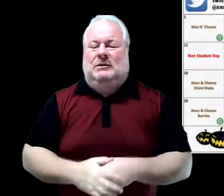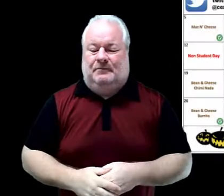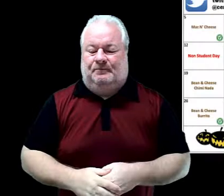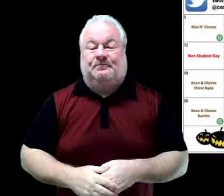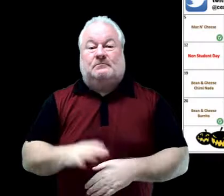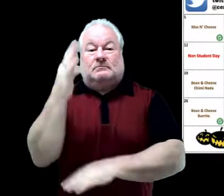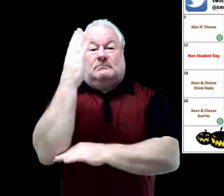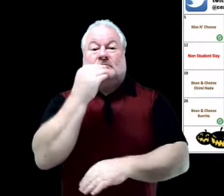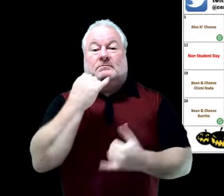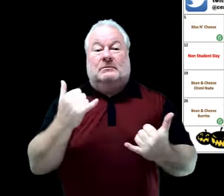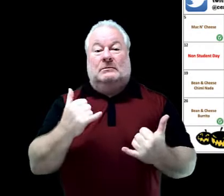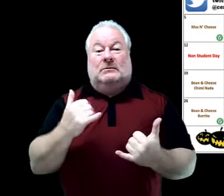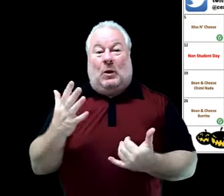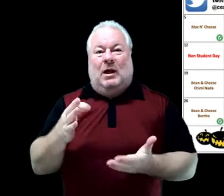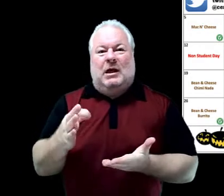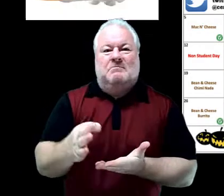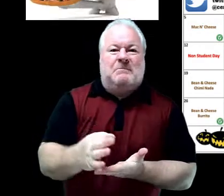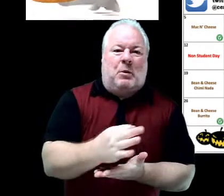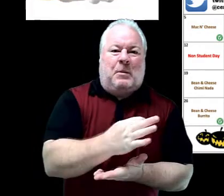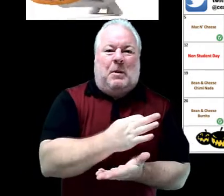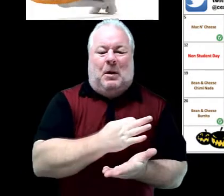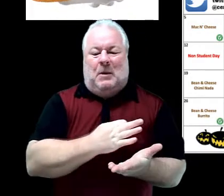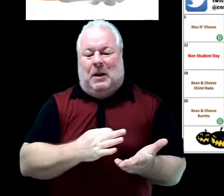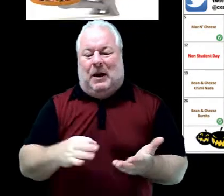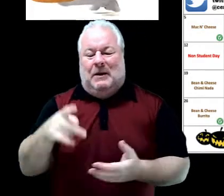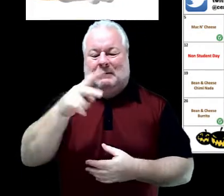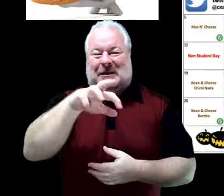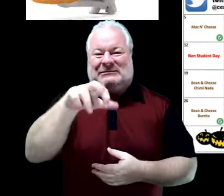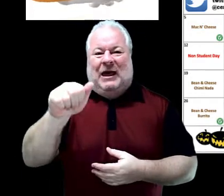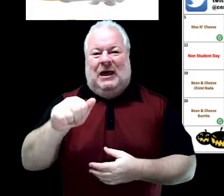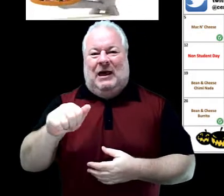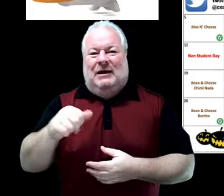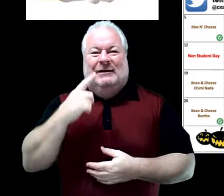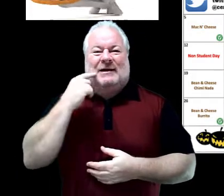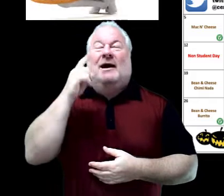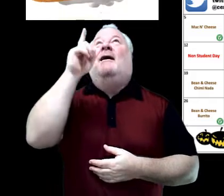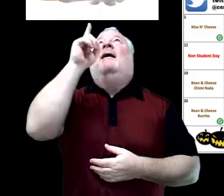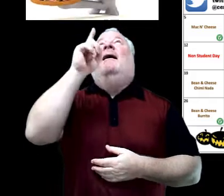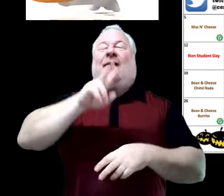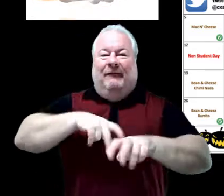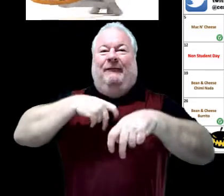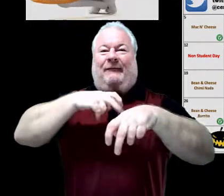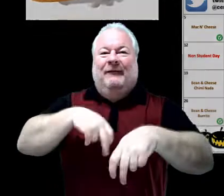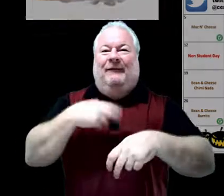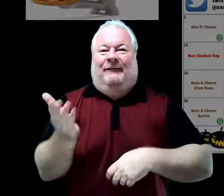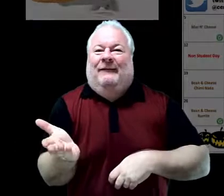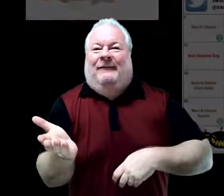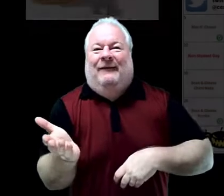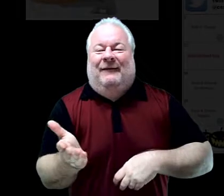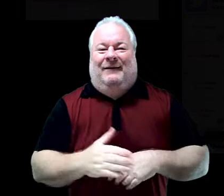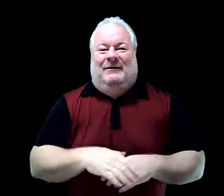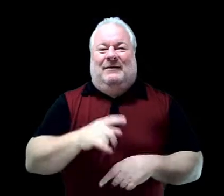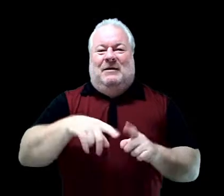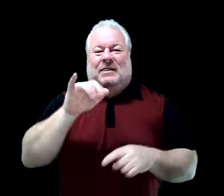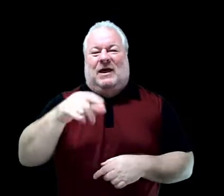Lunch today is pepperoni pizza. Pepperoni pizza for our in-person instruction